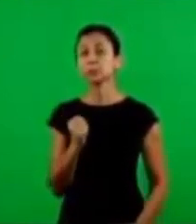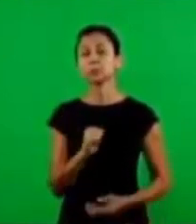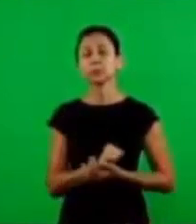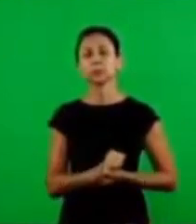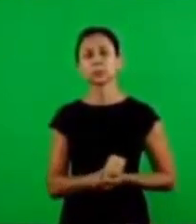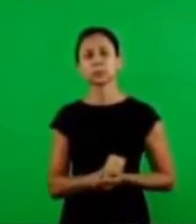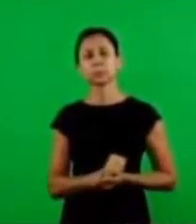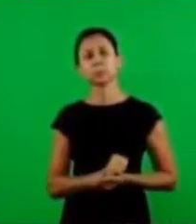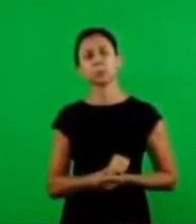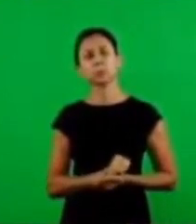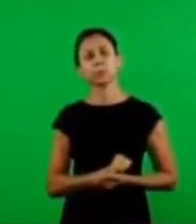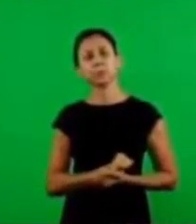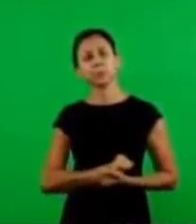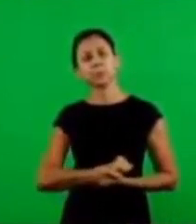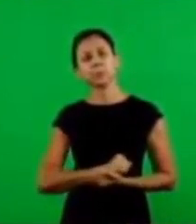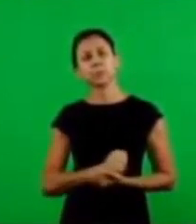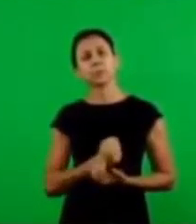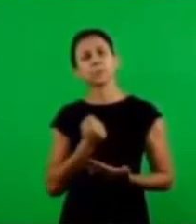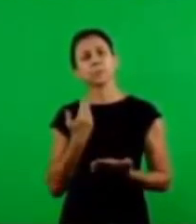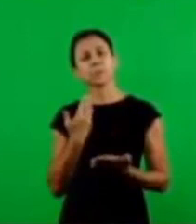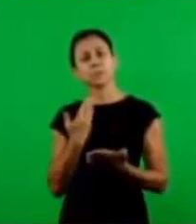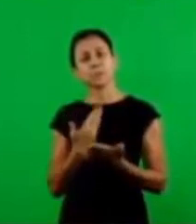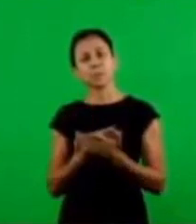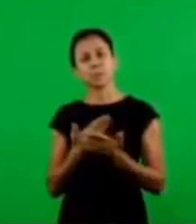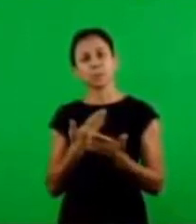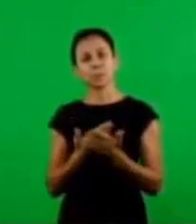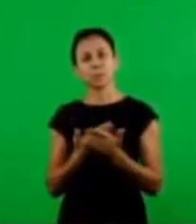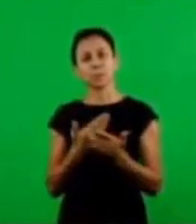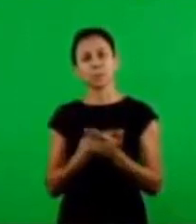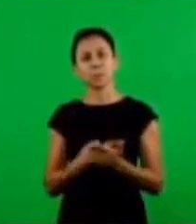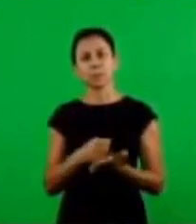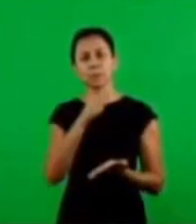the subject of the old testament